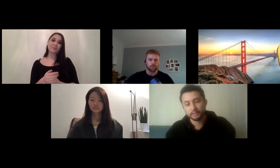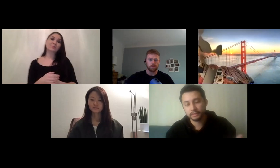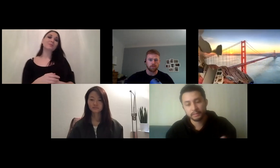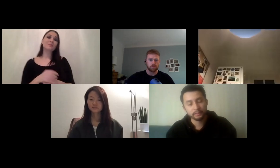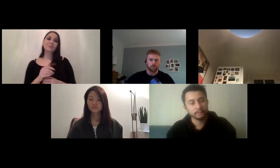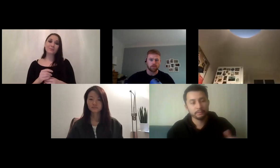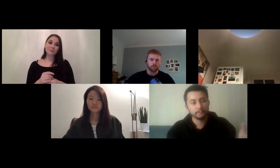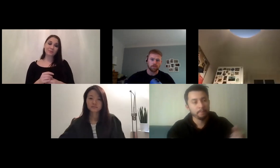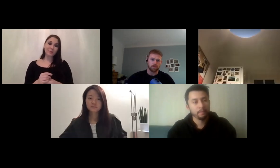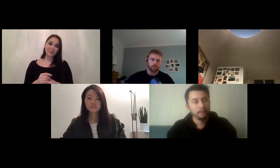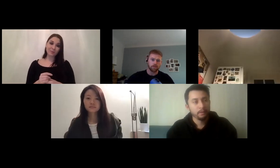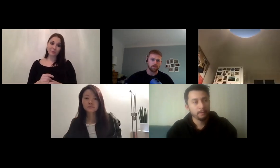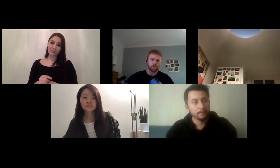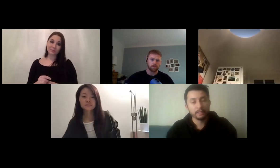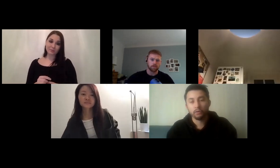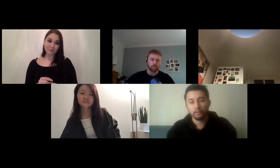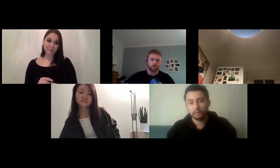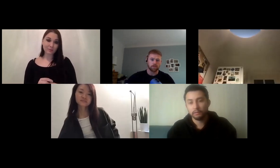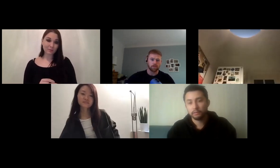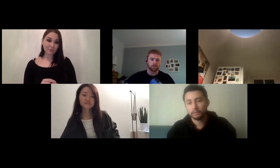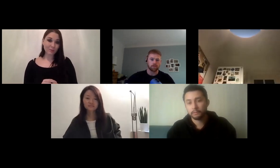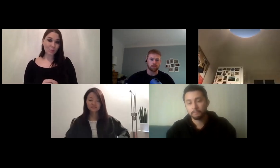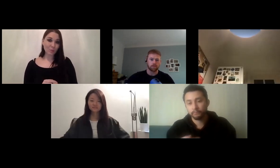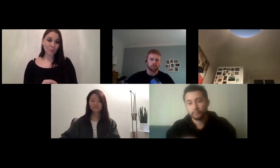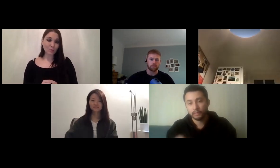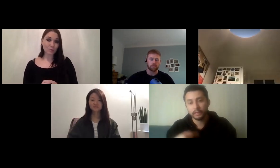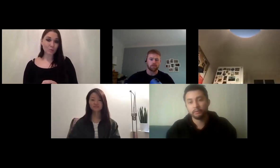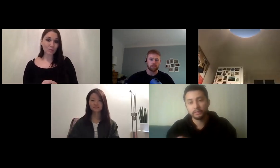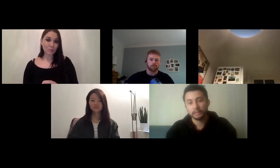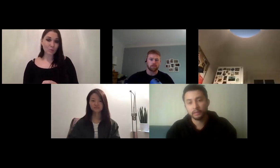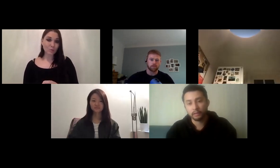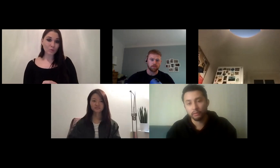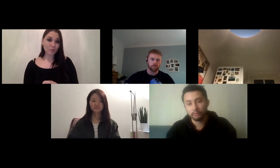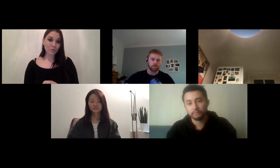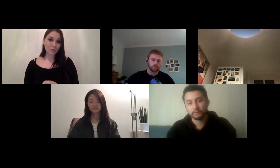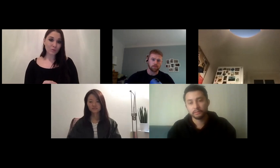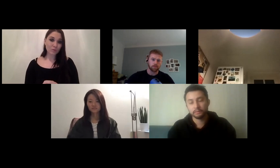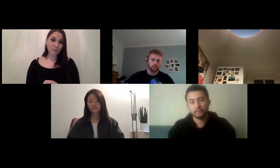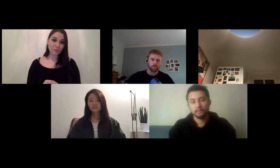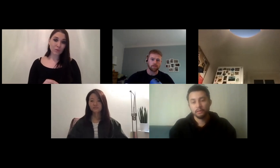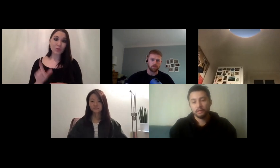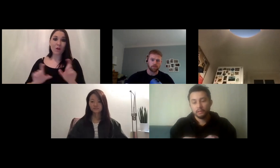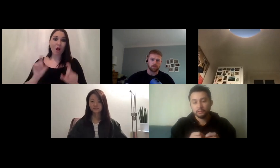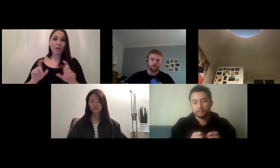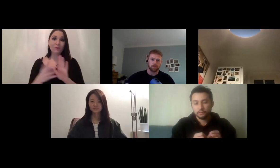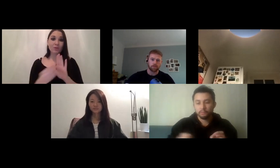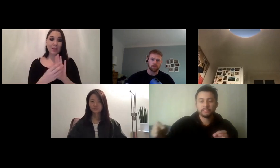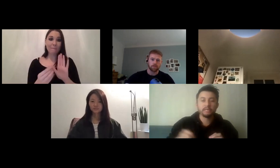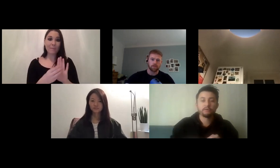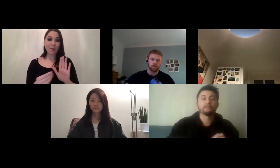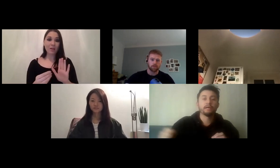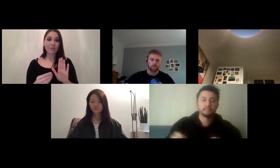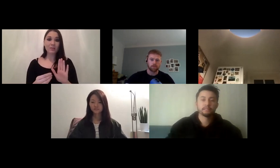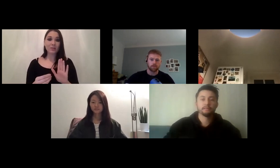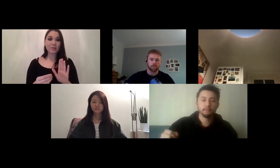instance in that sense um an encoder um an incremental encoder for instance to be